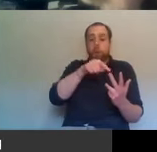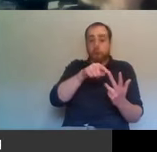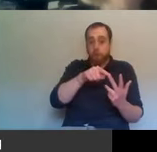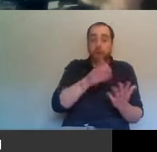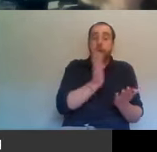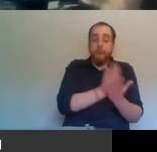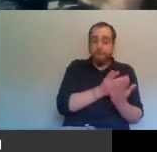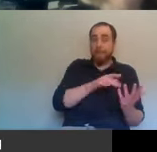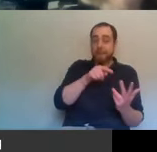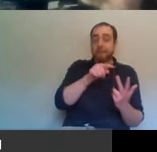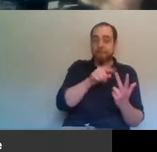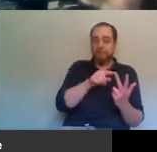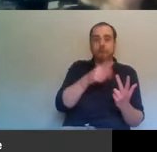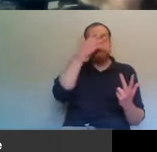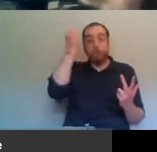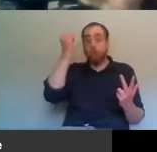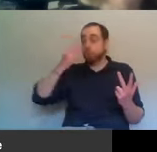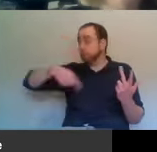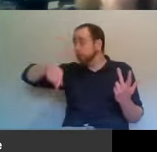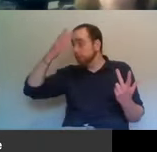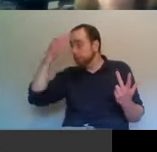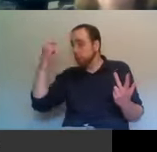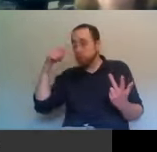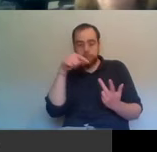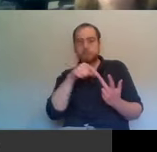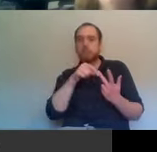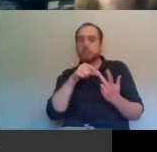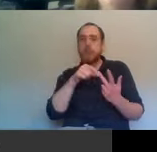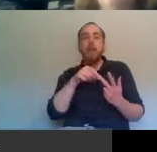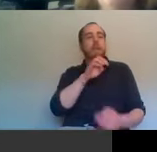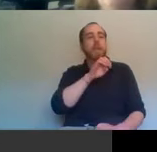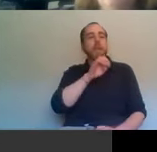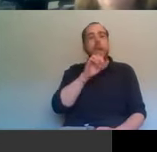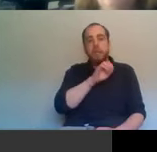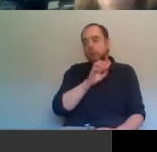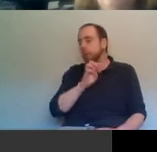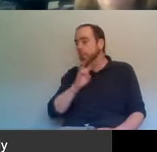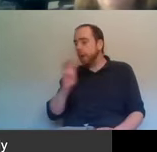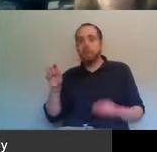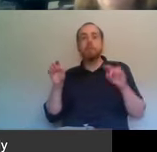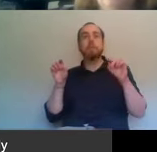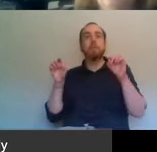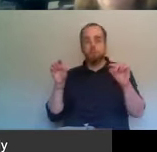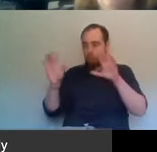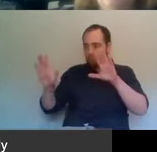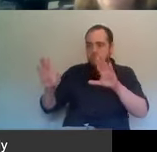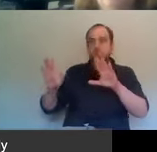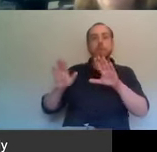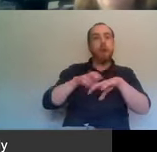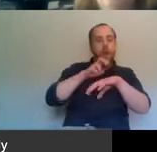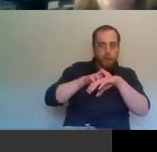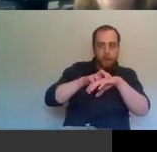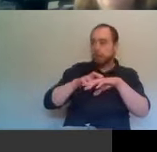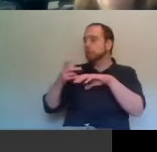has been forgotten about. And the third strand is about East-West, it's about the relationships between the two islands, but particularly, most importantly,